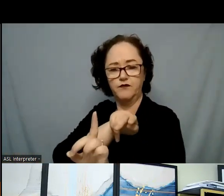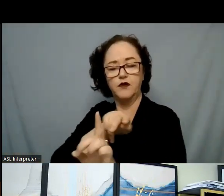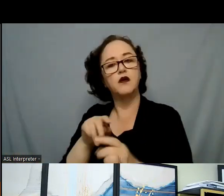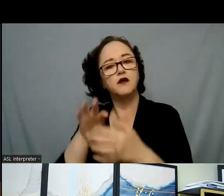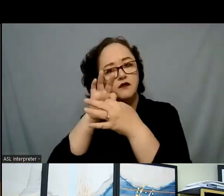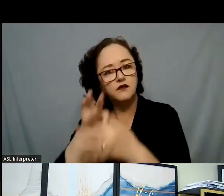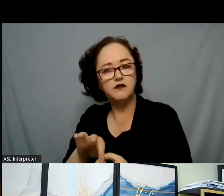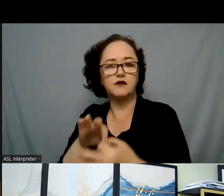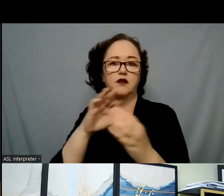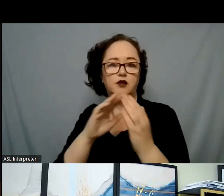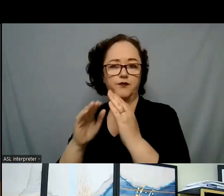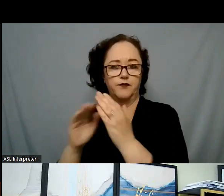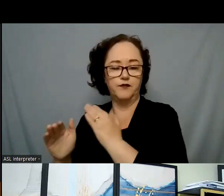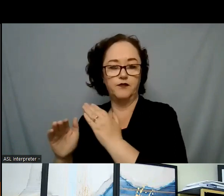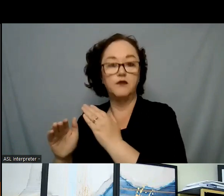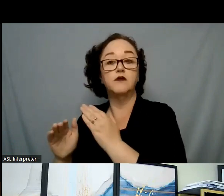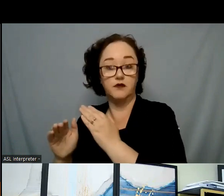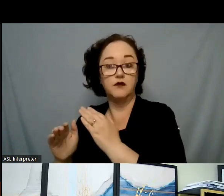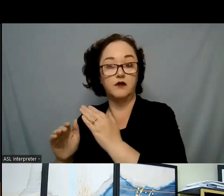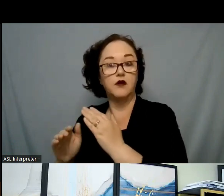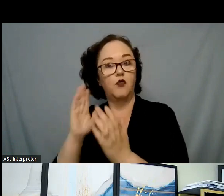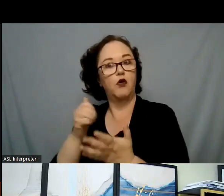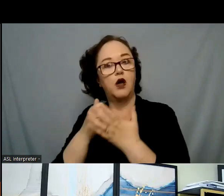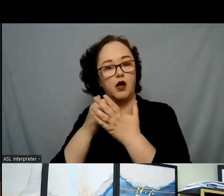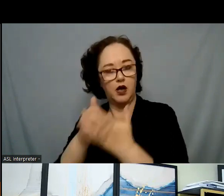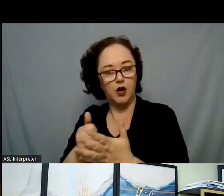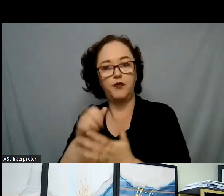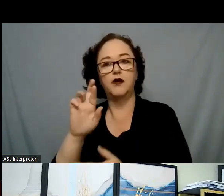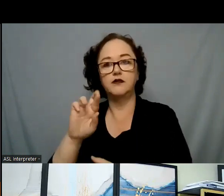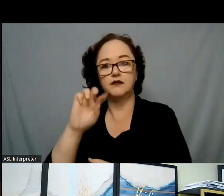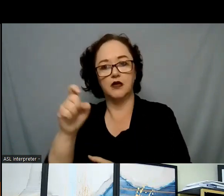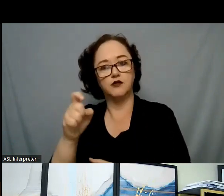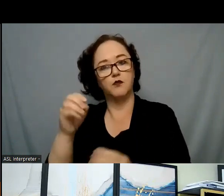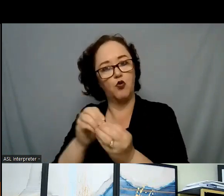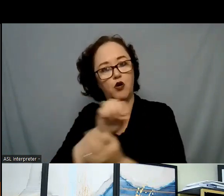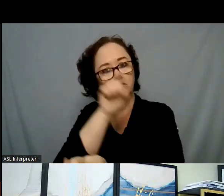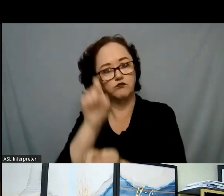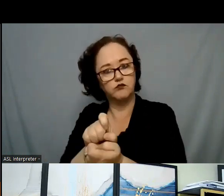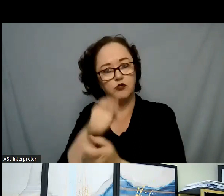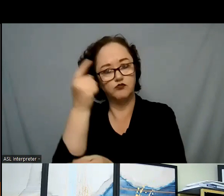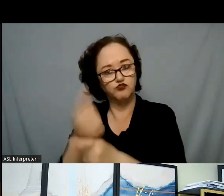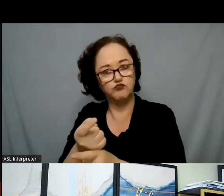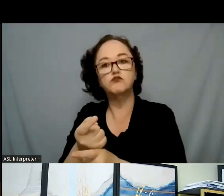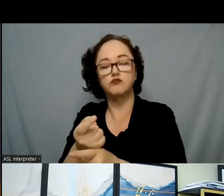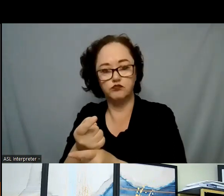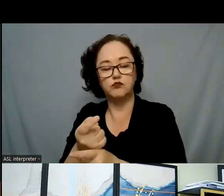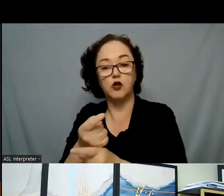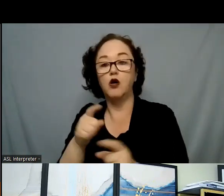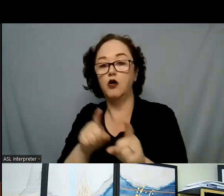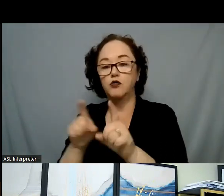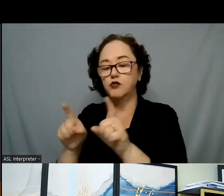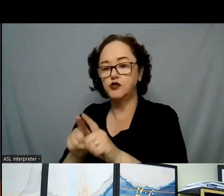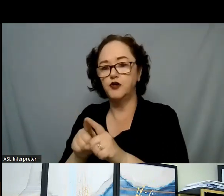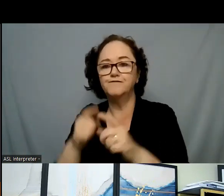In doing so, it will help you reach a more accurate diagnosis. It will also help you identify treatment options